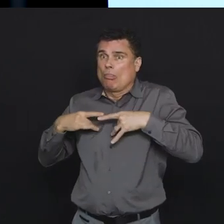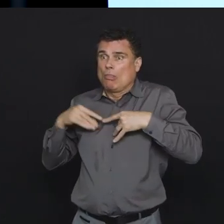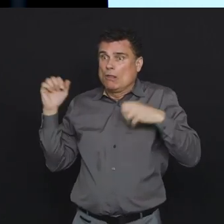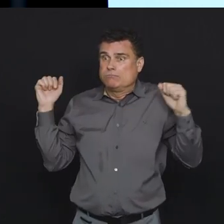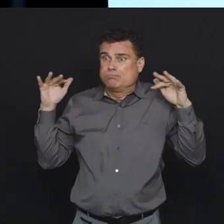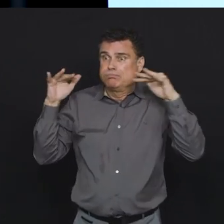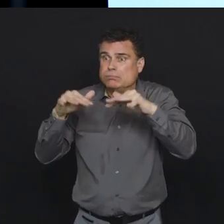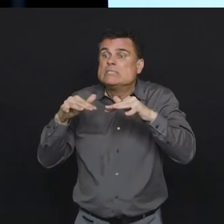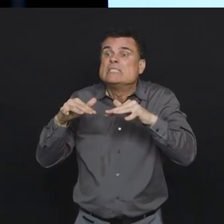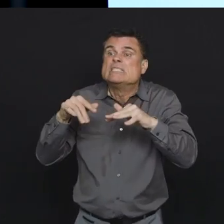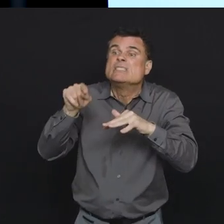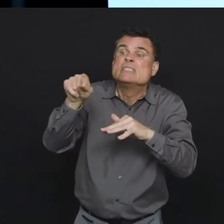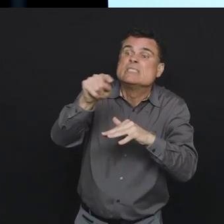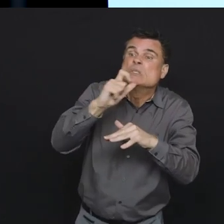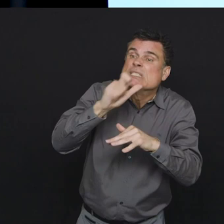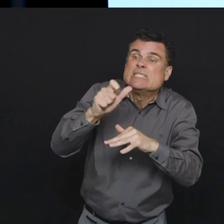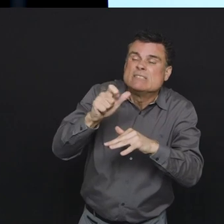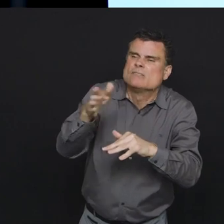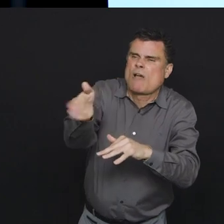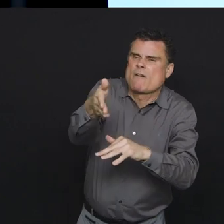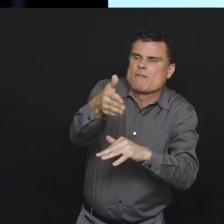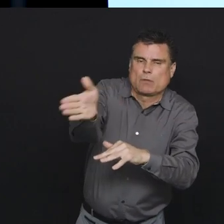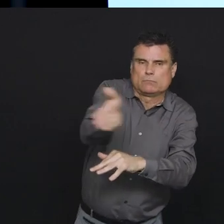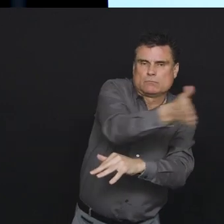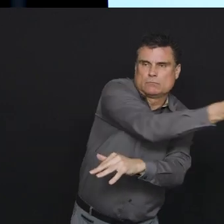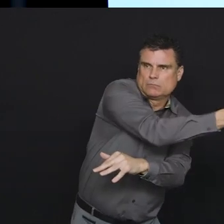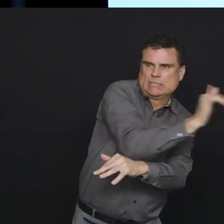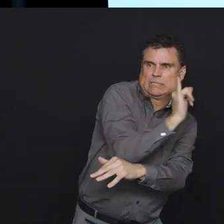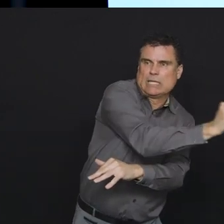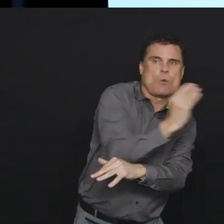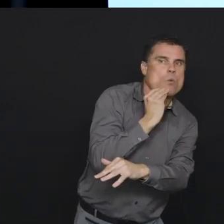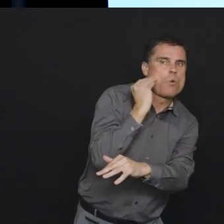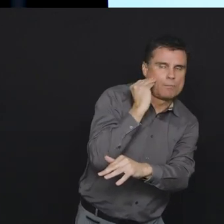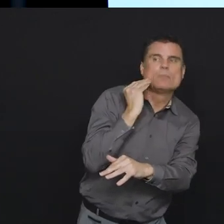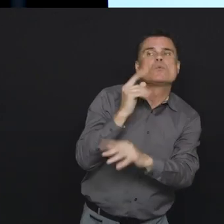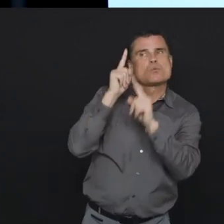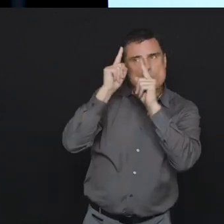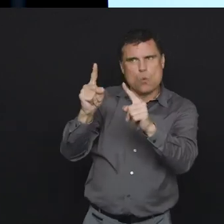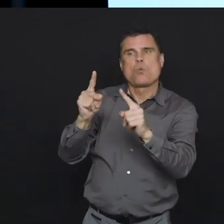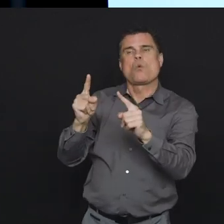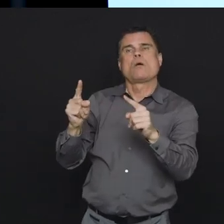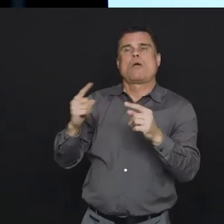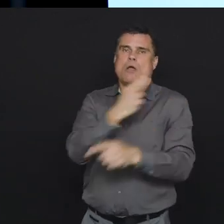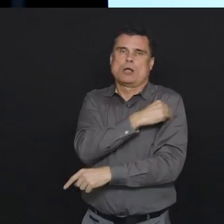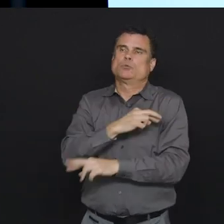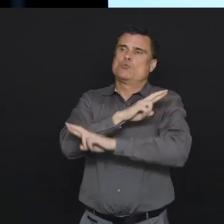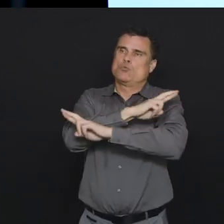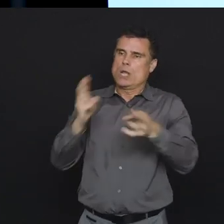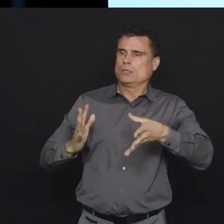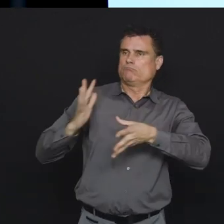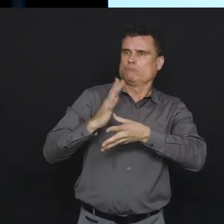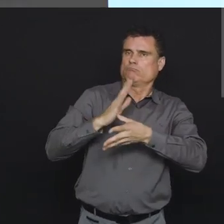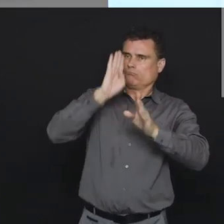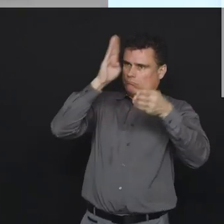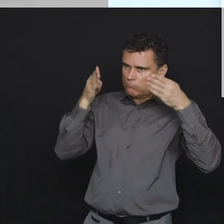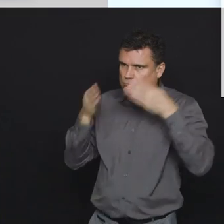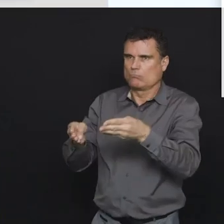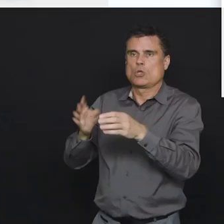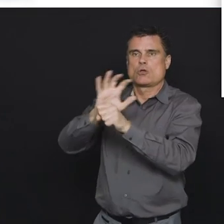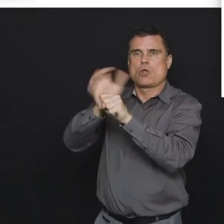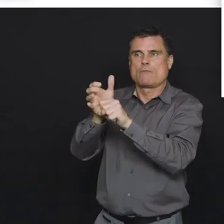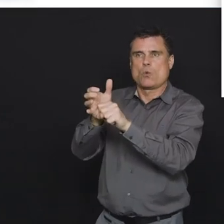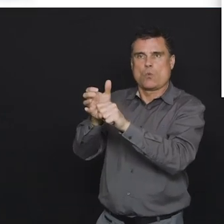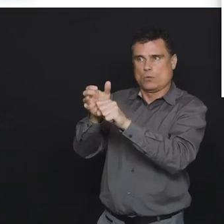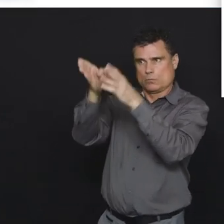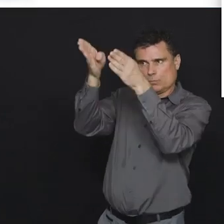challenges in dealing with critical care and overall patient care in the hospitals from COVID-19. So we're putting in